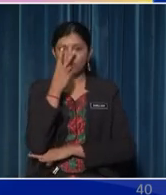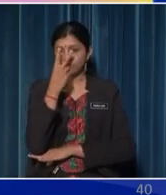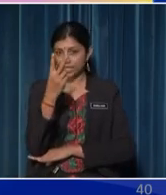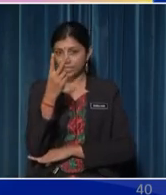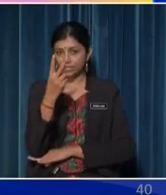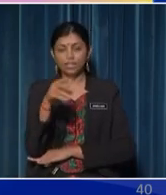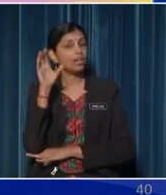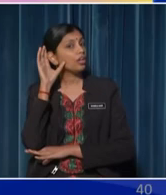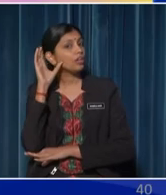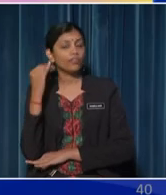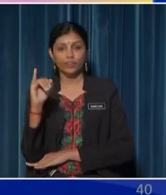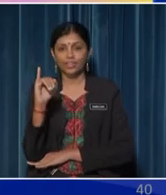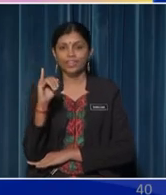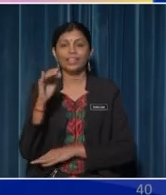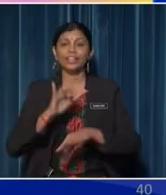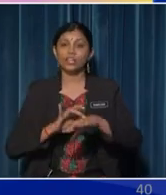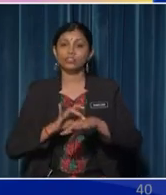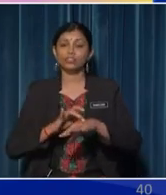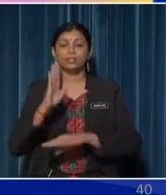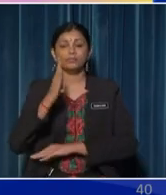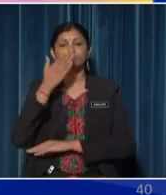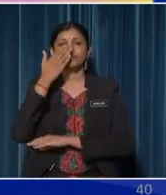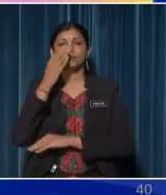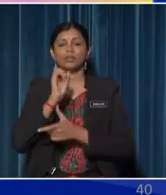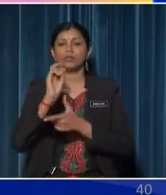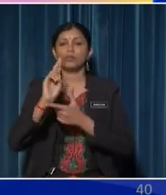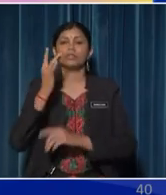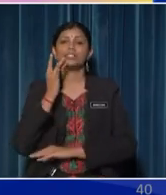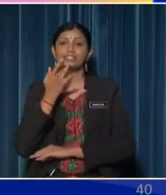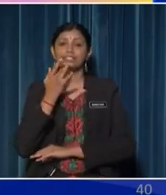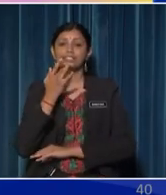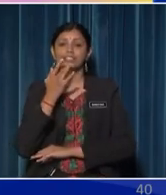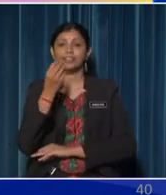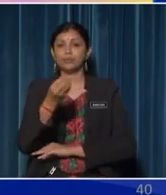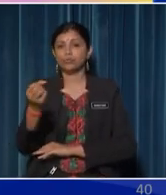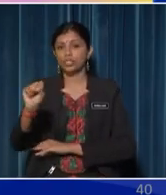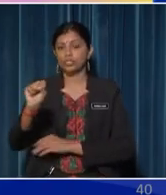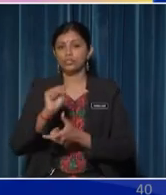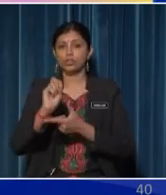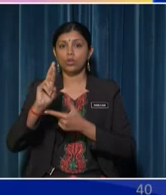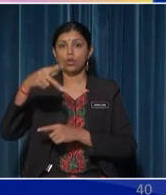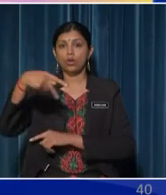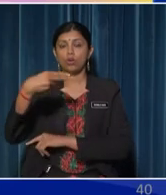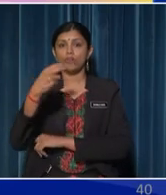hearing, touch, smell or taste about objects or phenomena